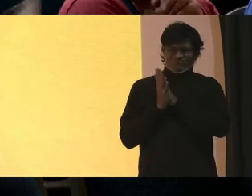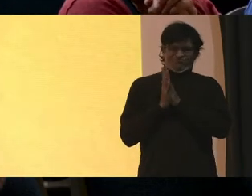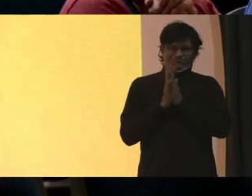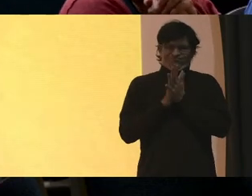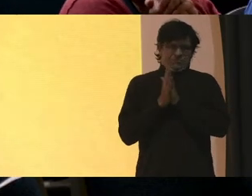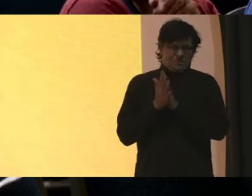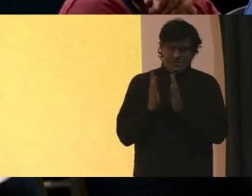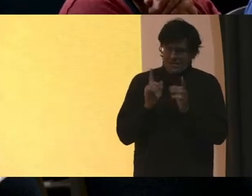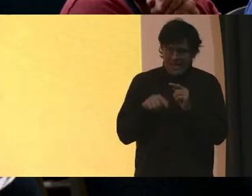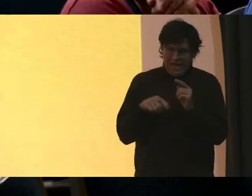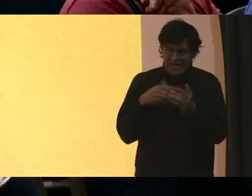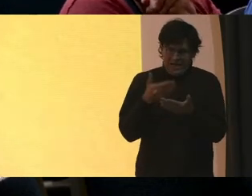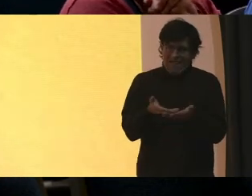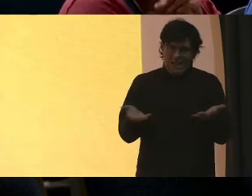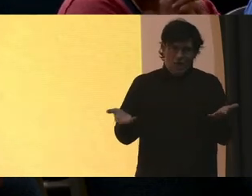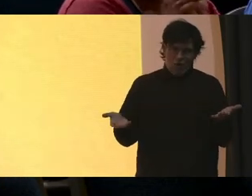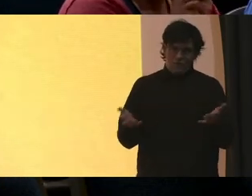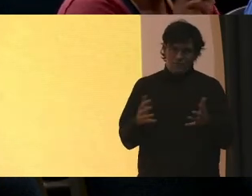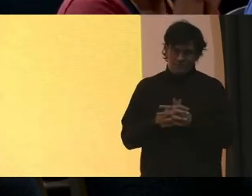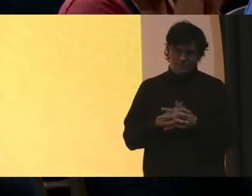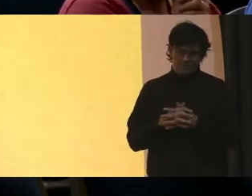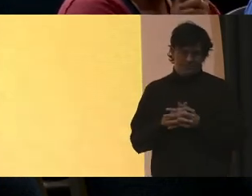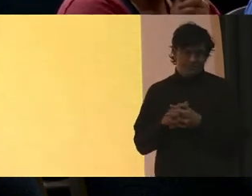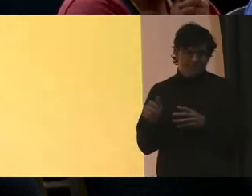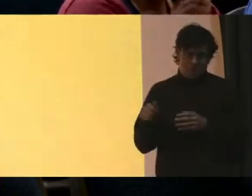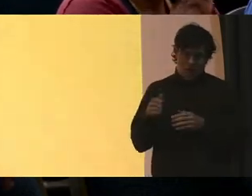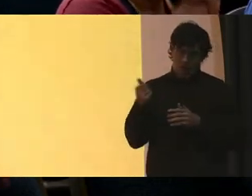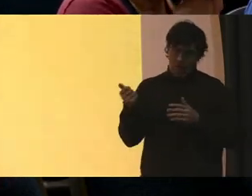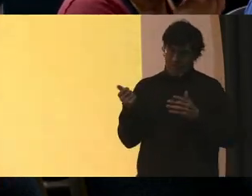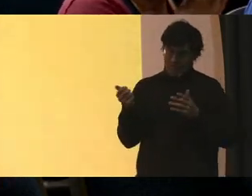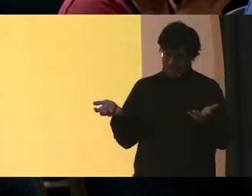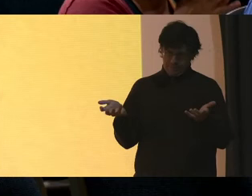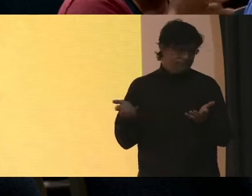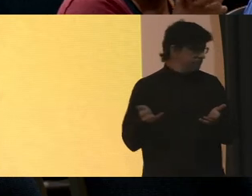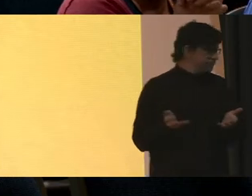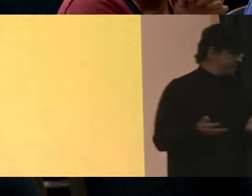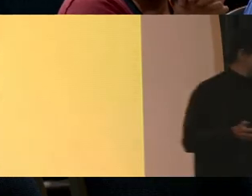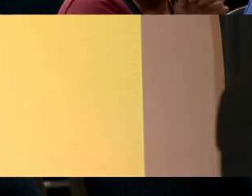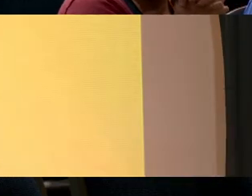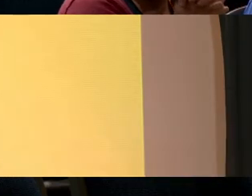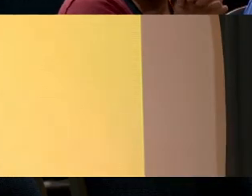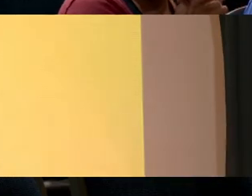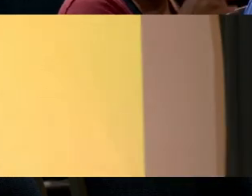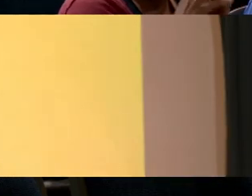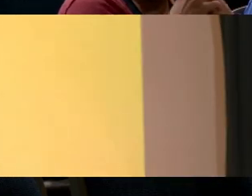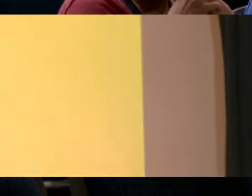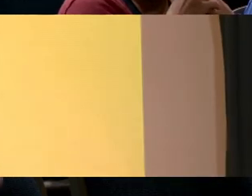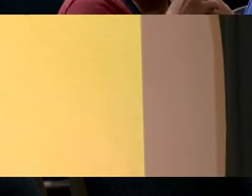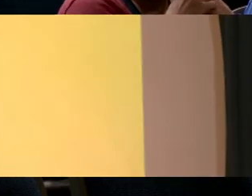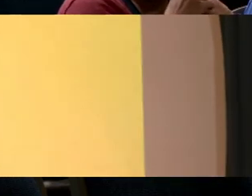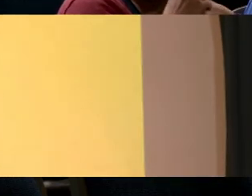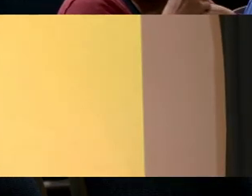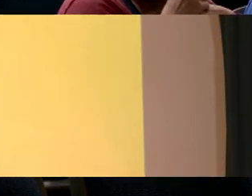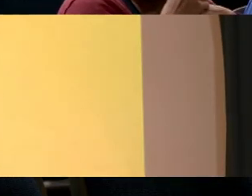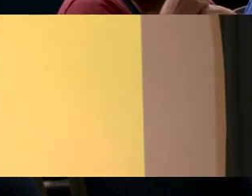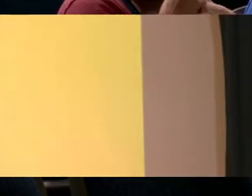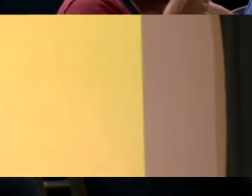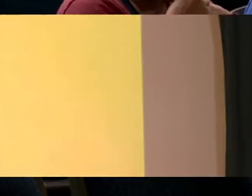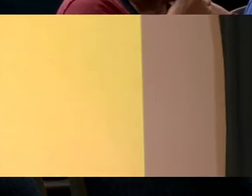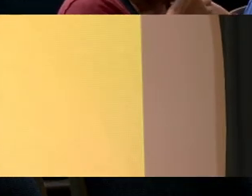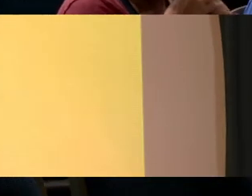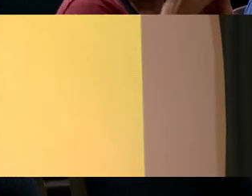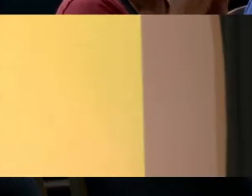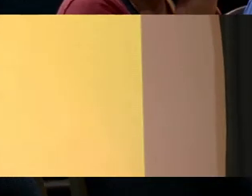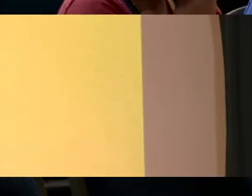was not able to get there Alright? The other thing is that this is a special community It is a very diverse community